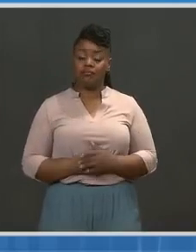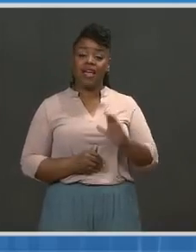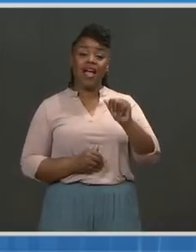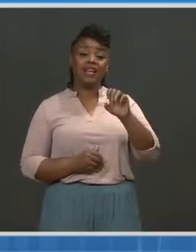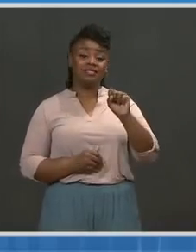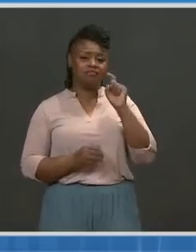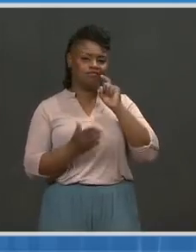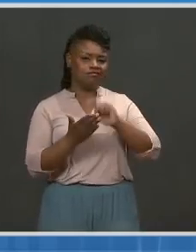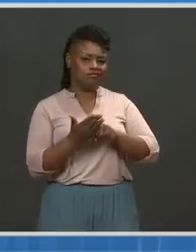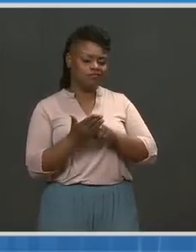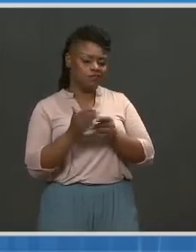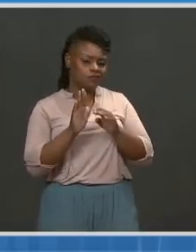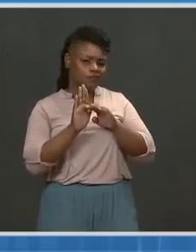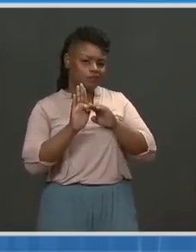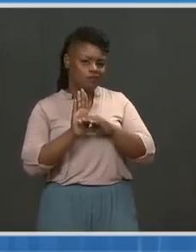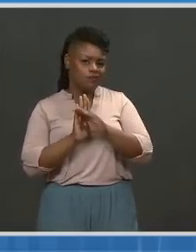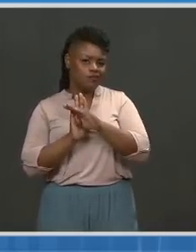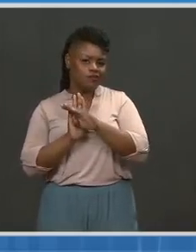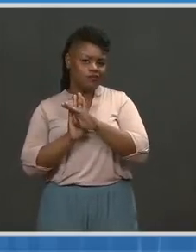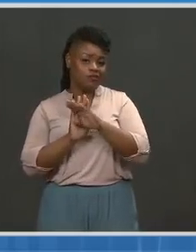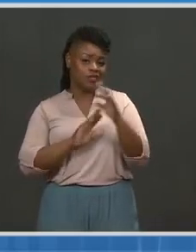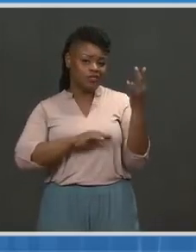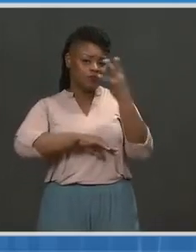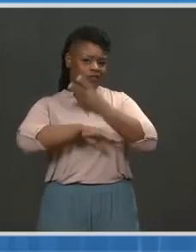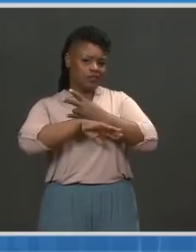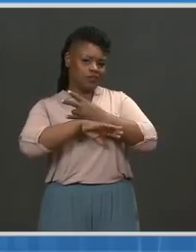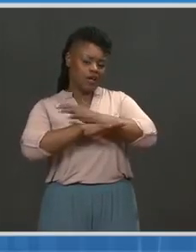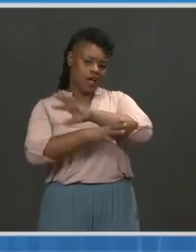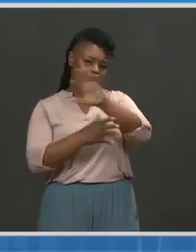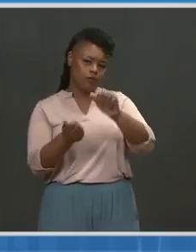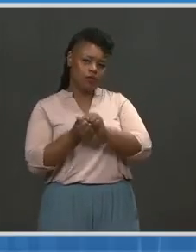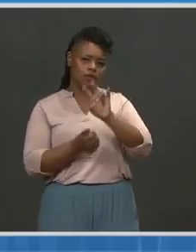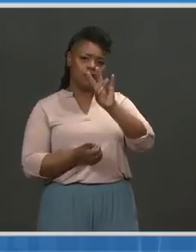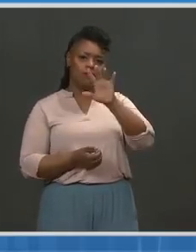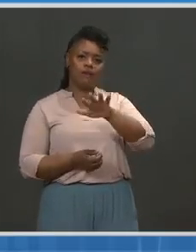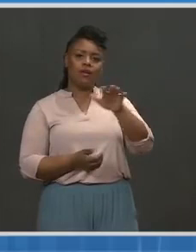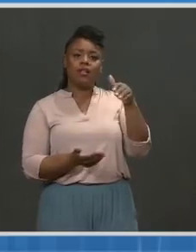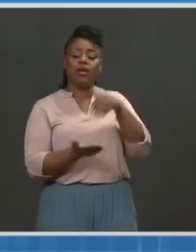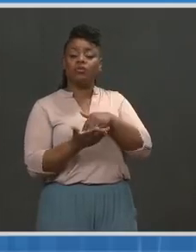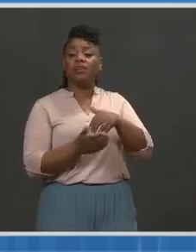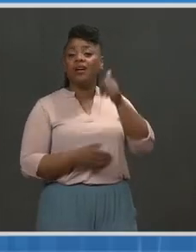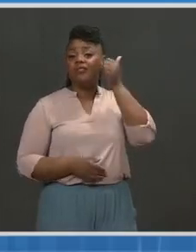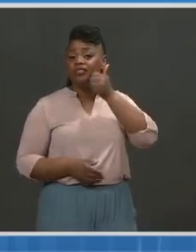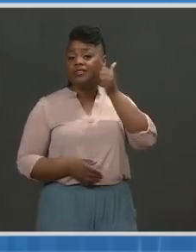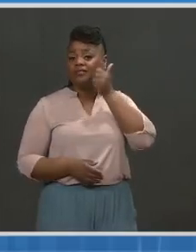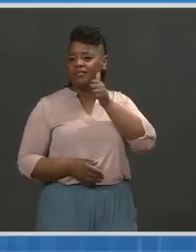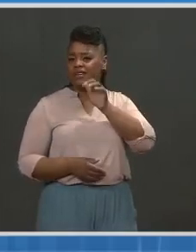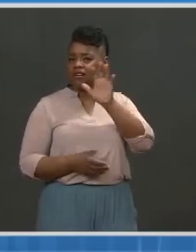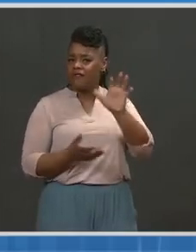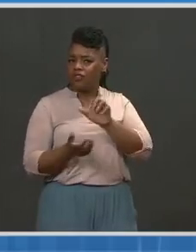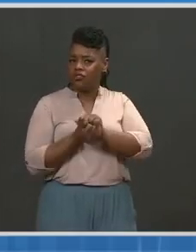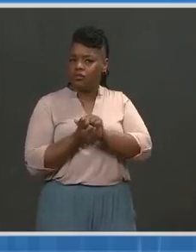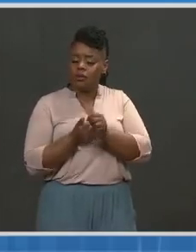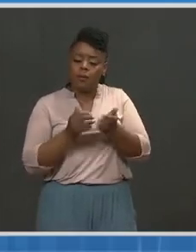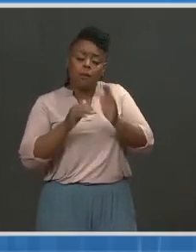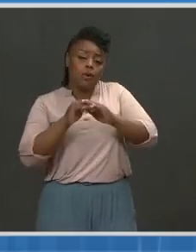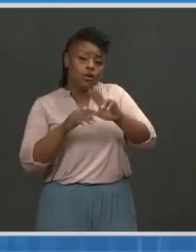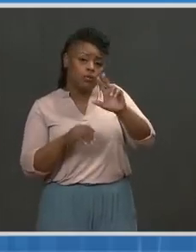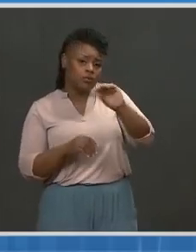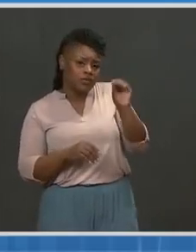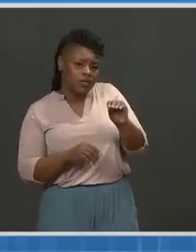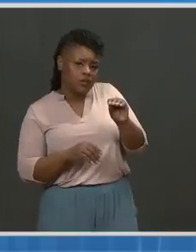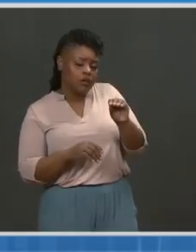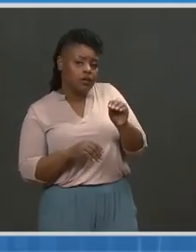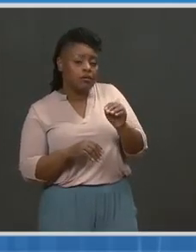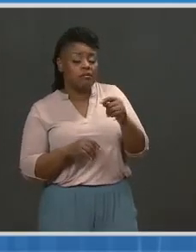cases continue to increase slightly. The most recent seven-day average is nearly 55,000 per day, up about 3